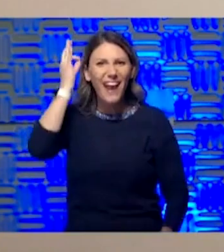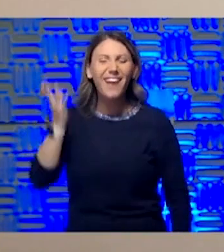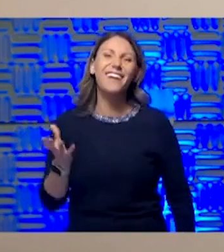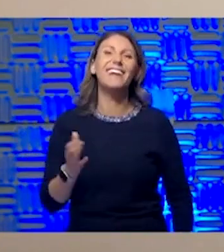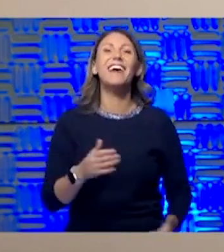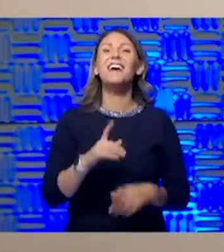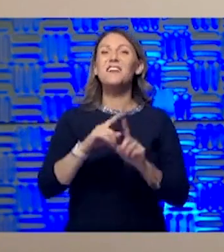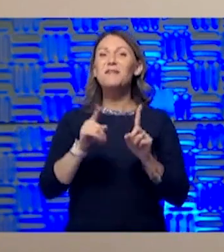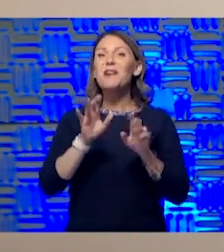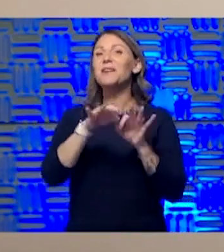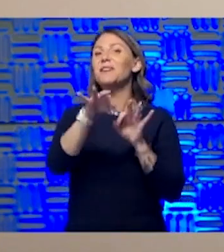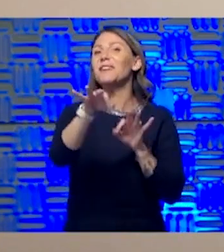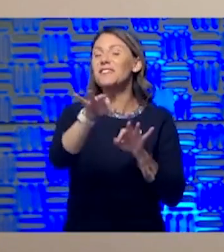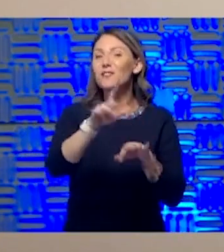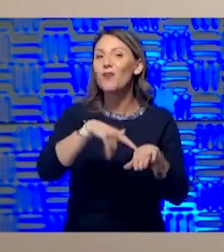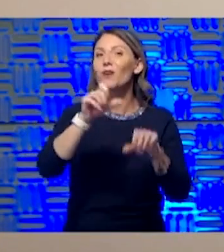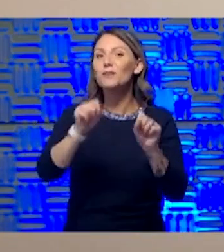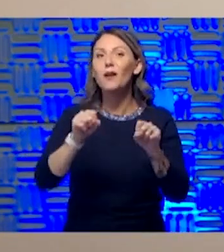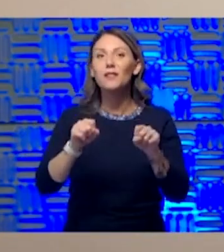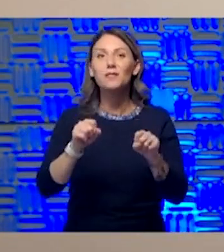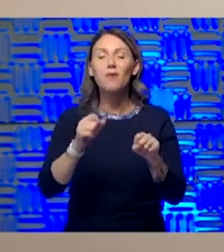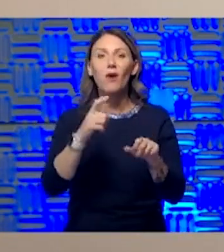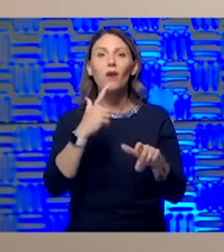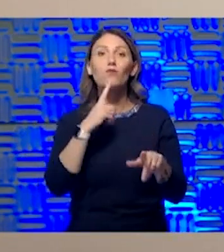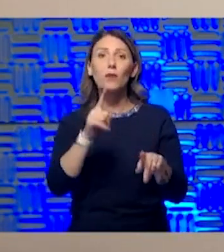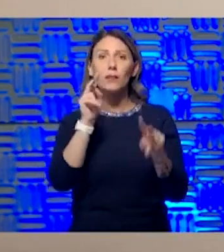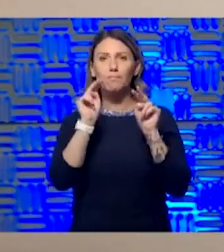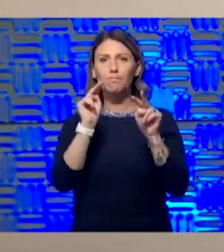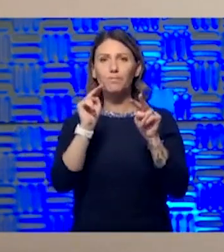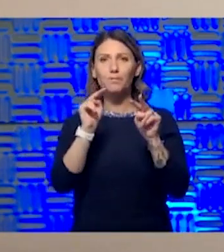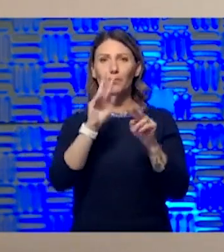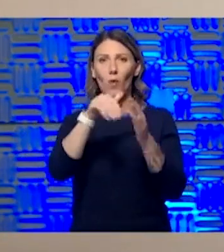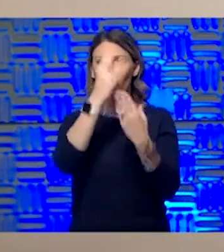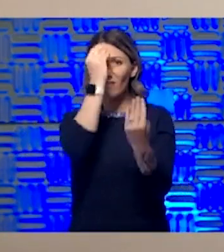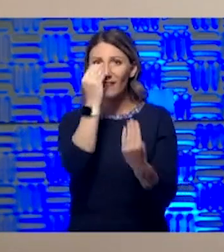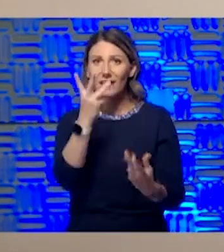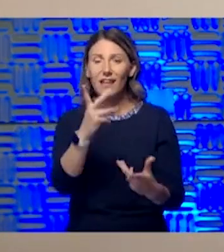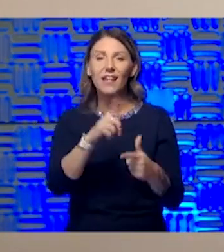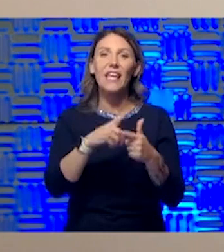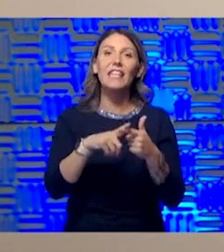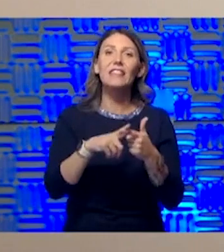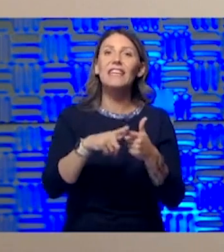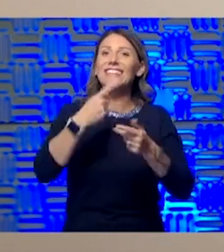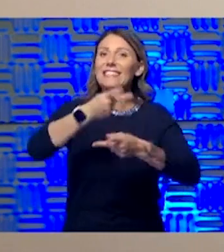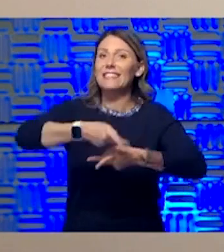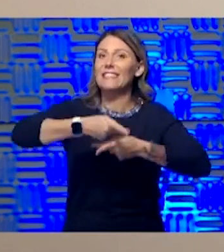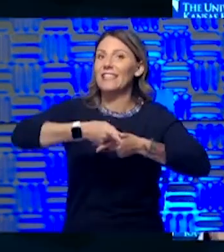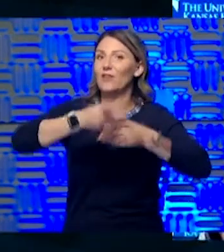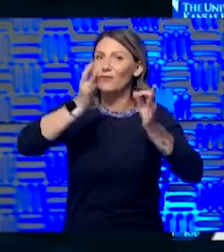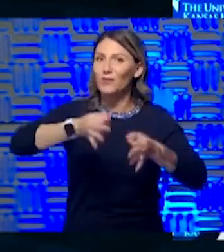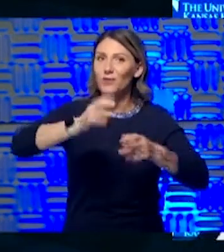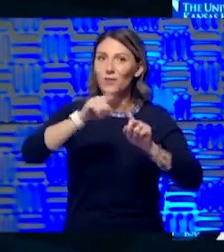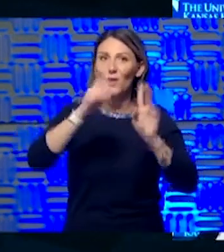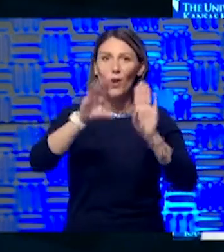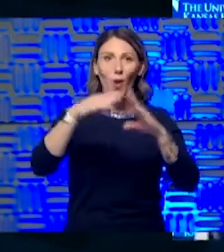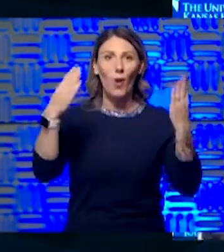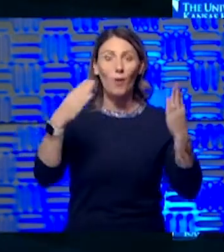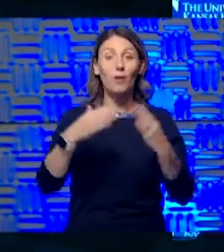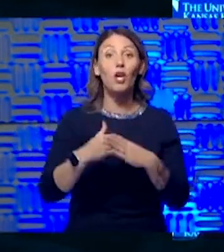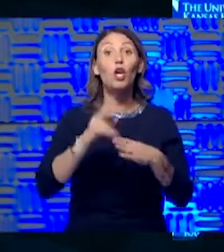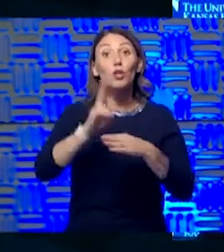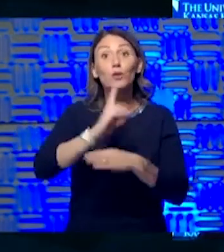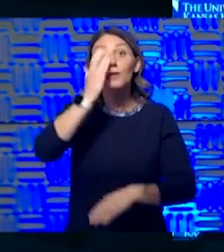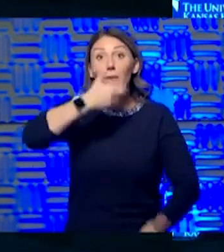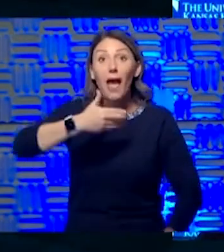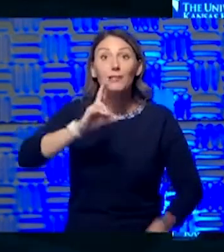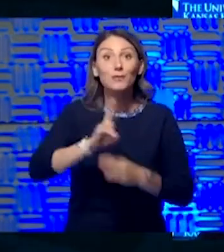and watch this data closely and then make careful decisions as we open things back up. Wear a mask. Wear a mask.